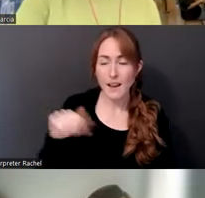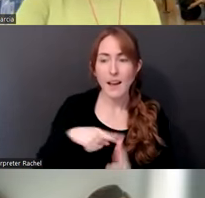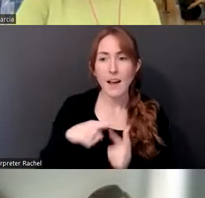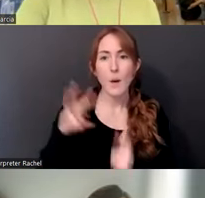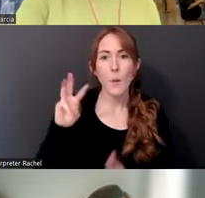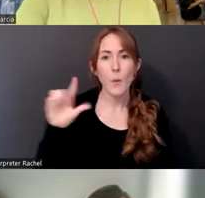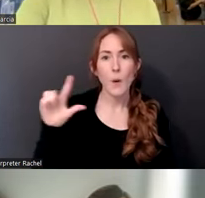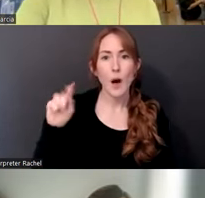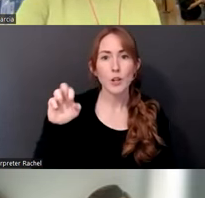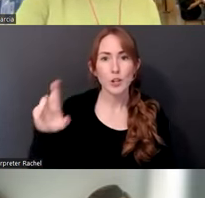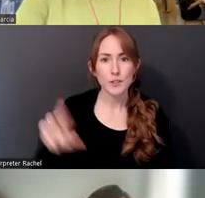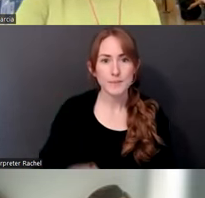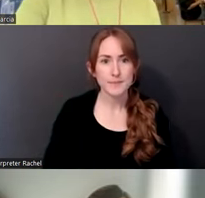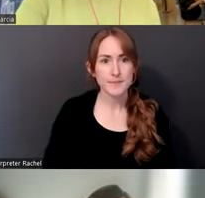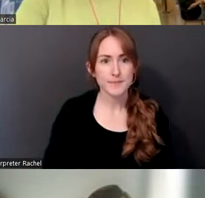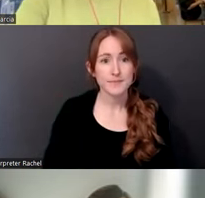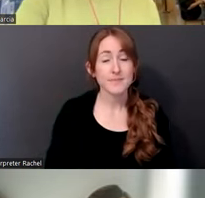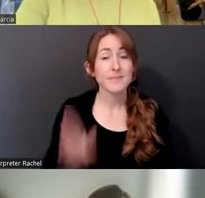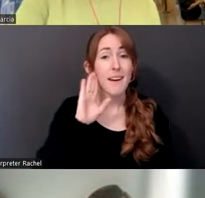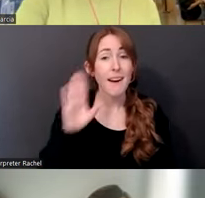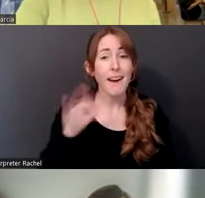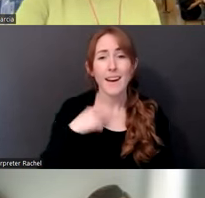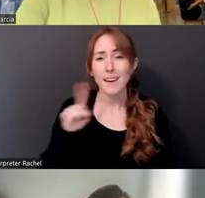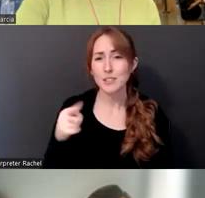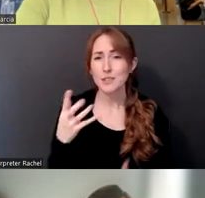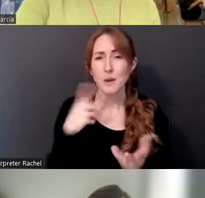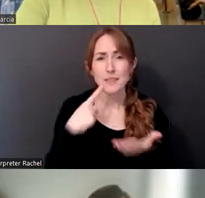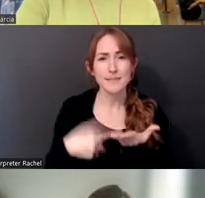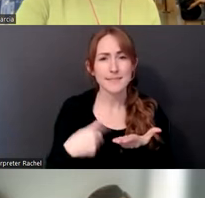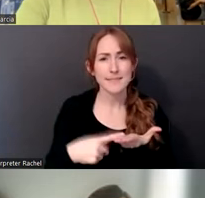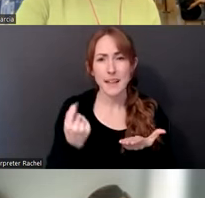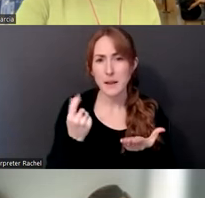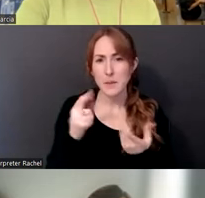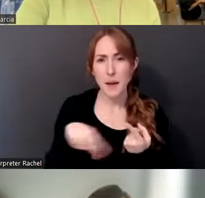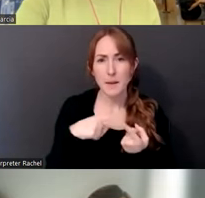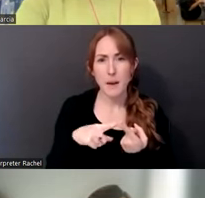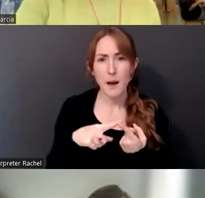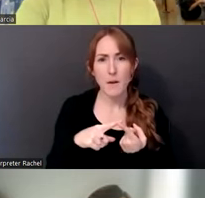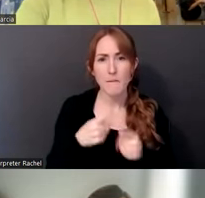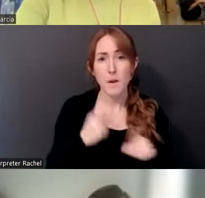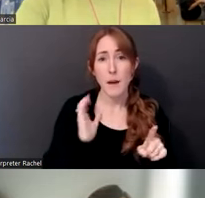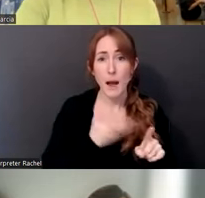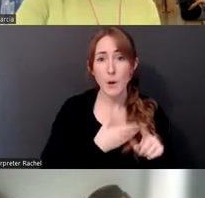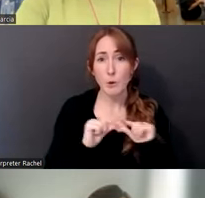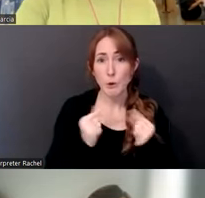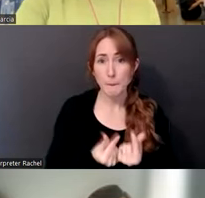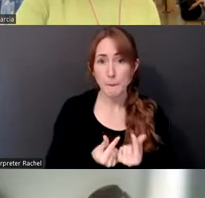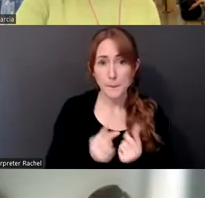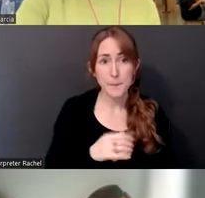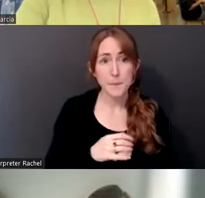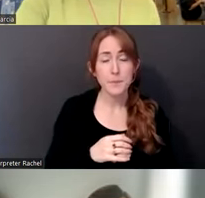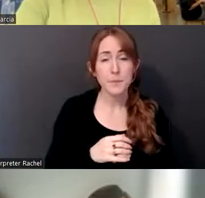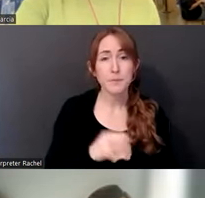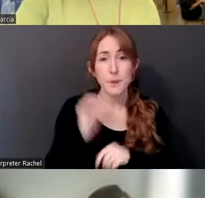Hi. Well, actually I was just going to talk about a little bit of what we spoke in our group. Okay. And about oral